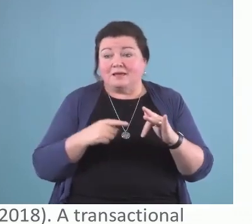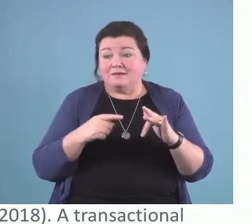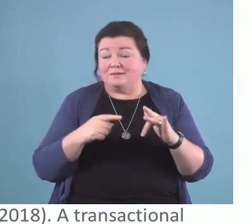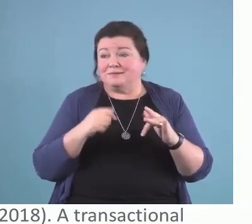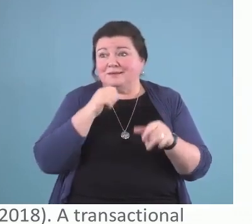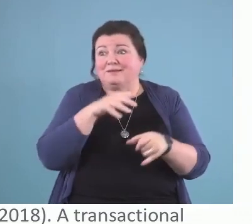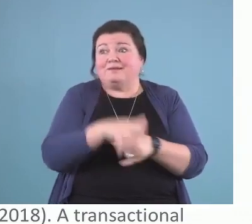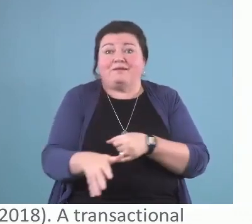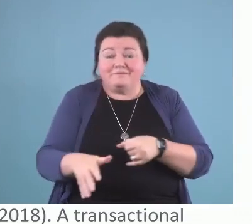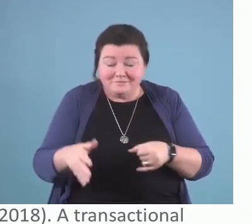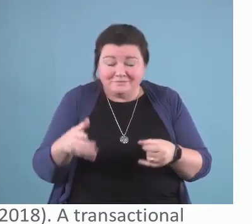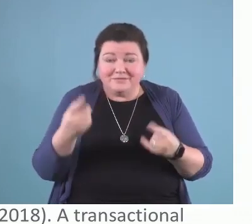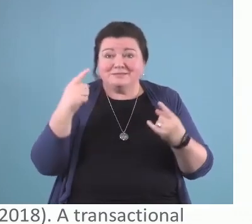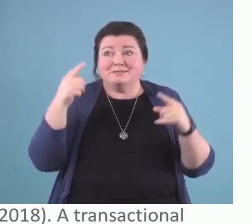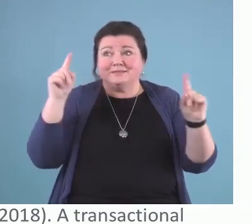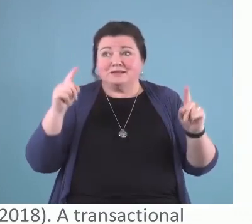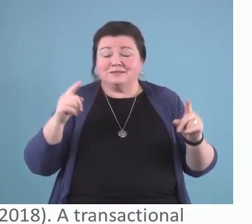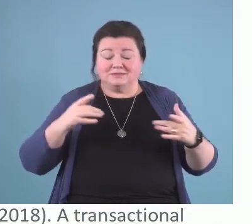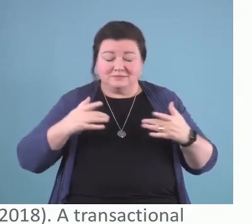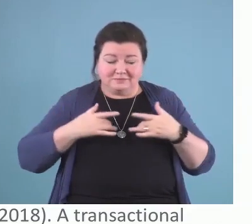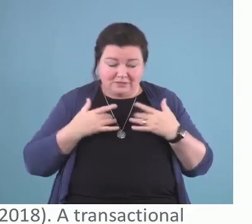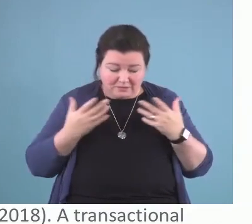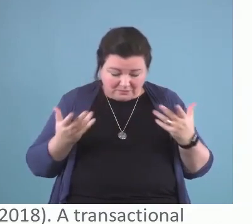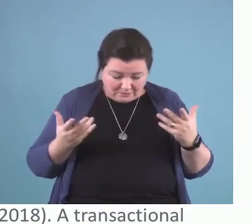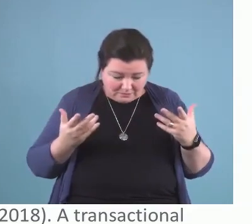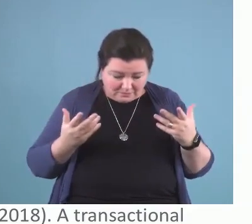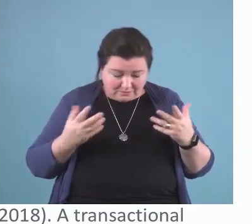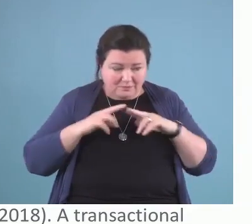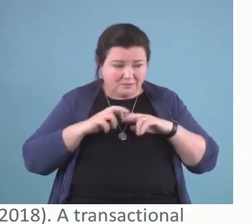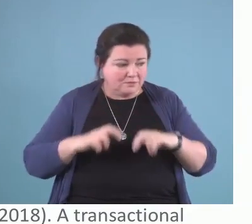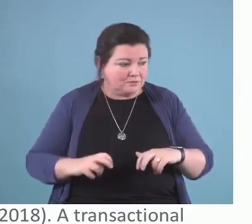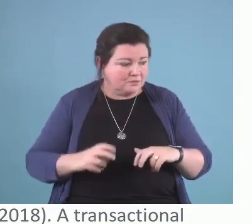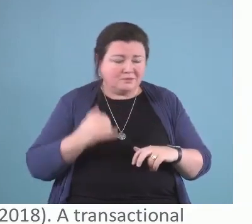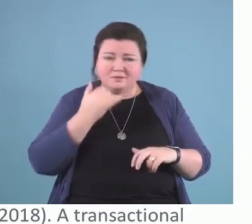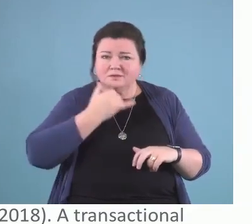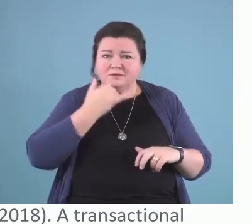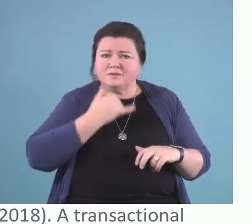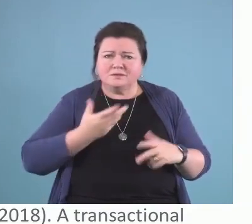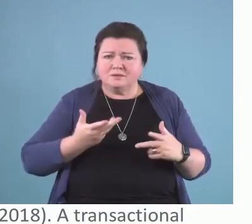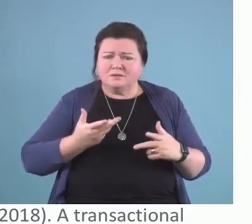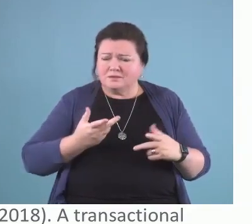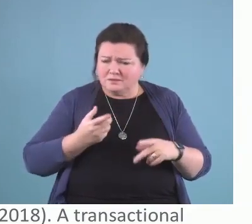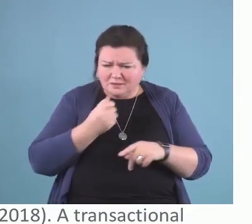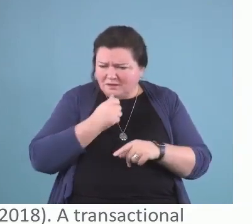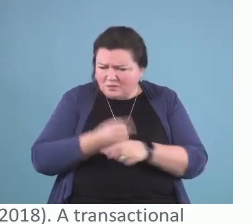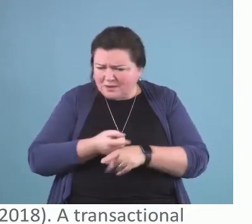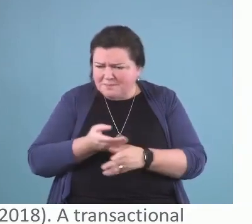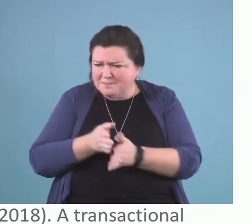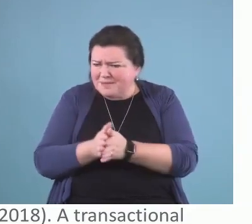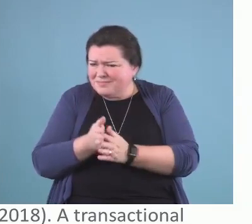makes you feel or question your methodology. But